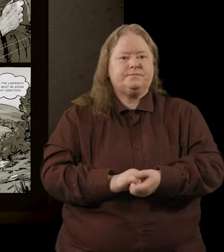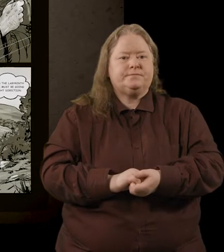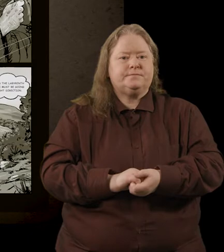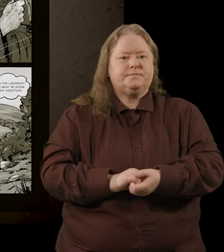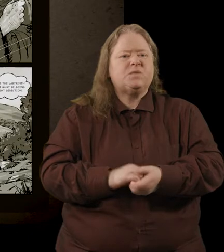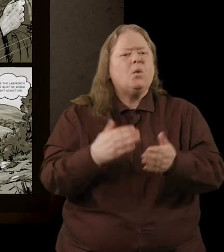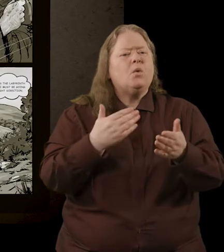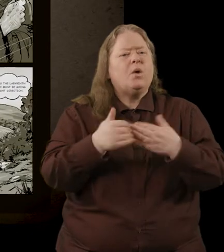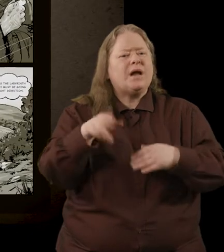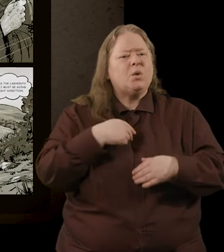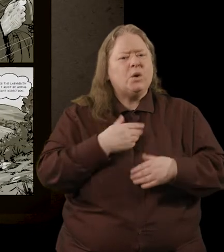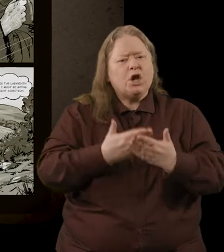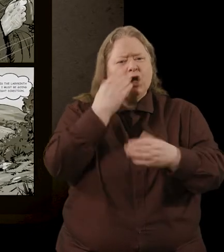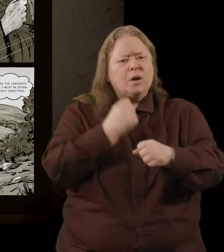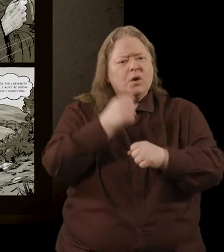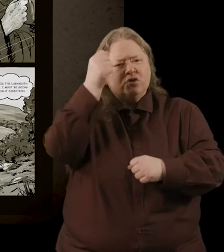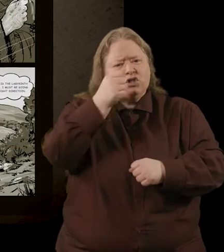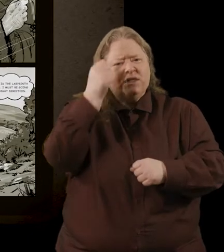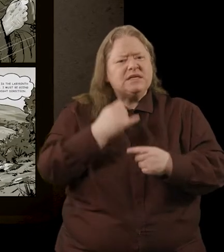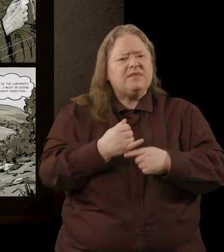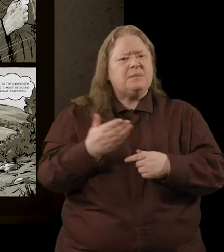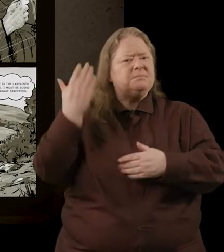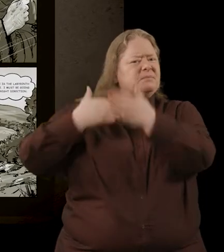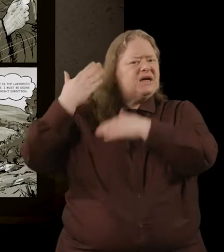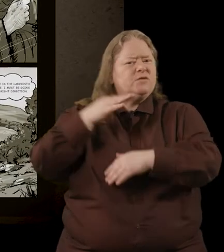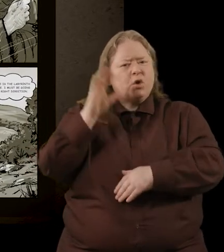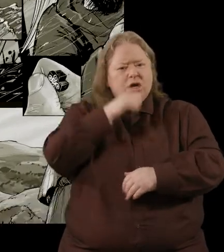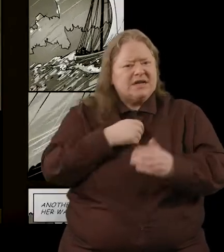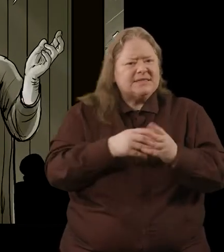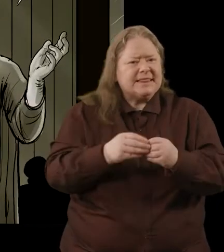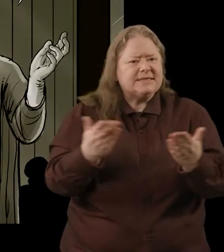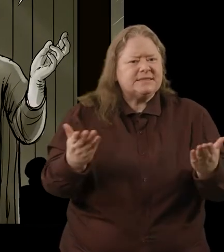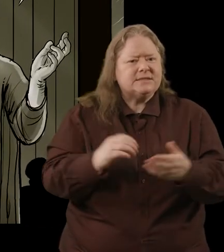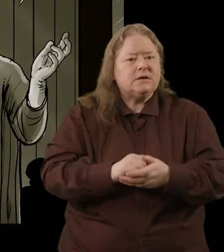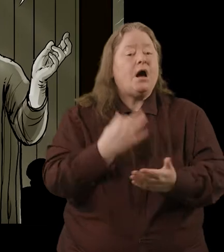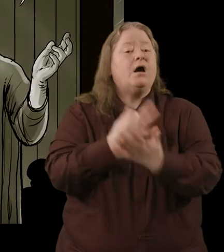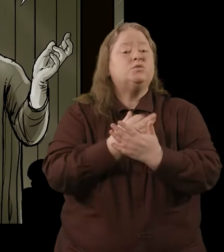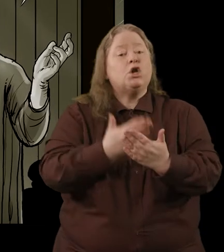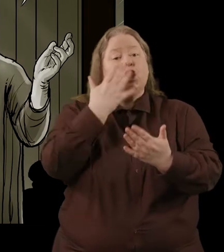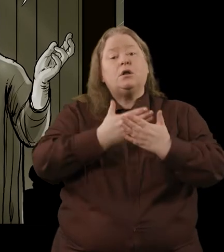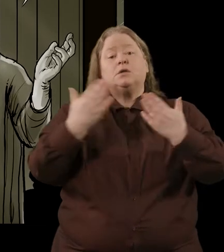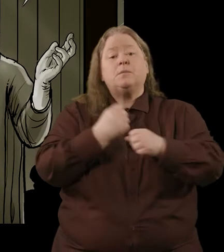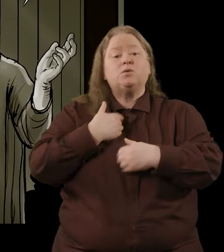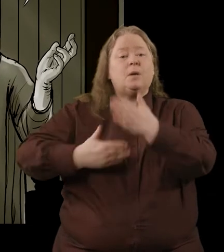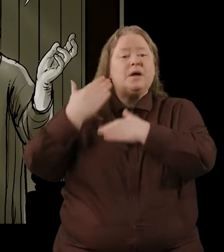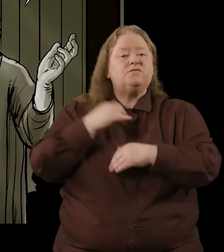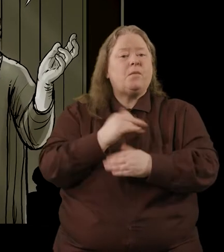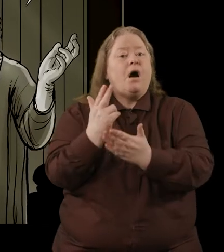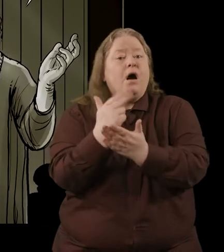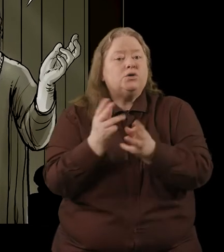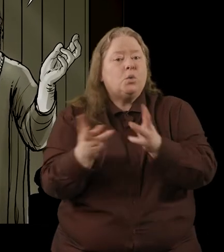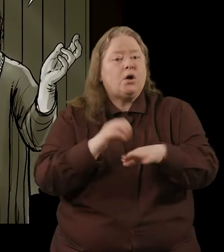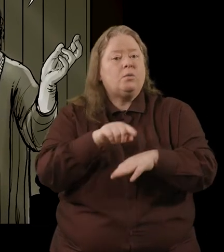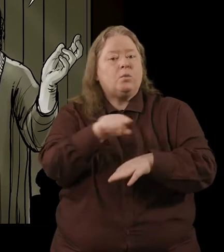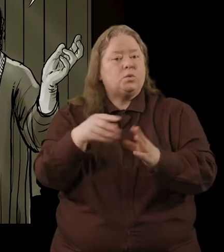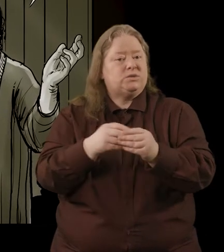So what can we learn about Christianity and the past from looking at objects? Often, we learn a lot about our past from the artwork on